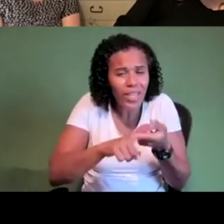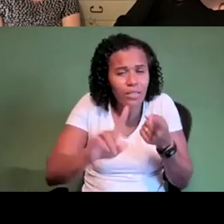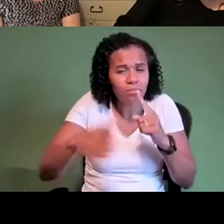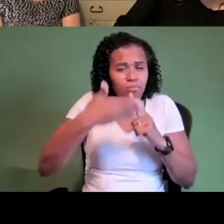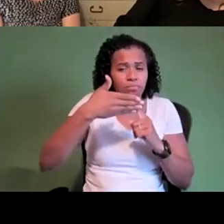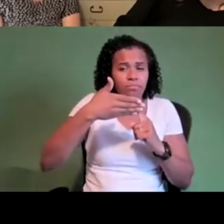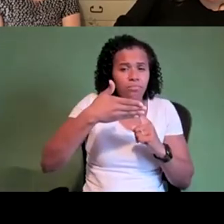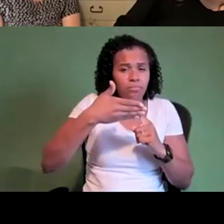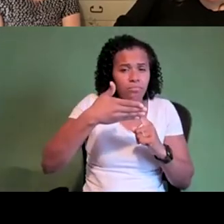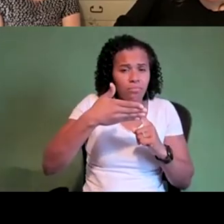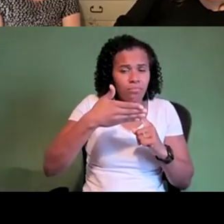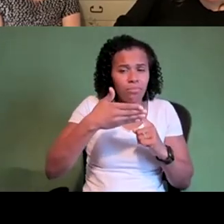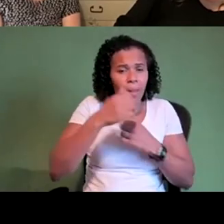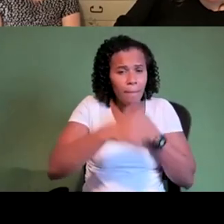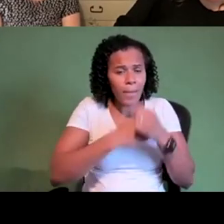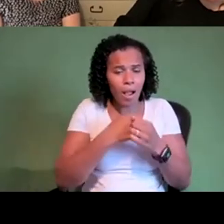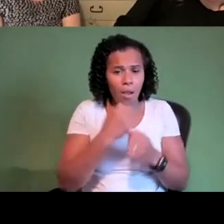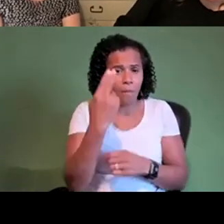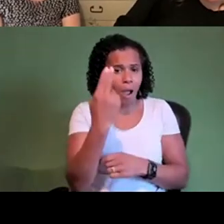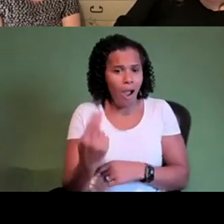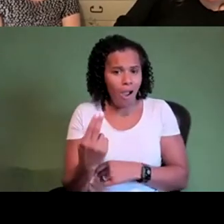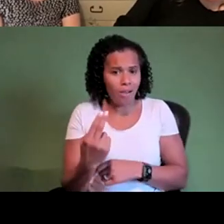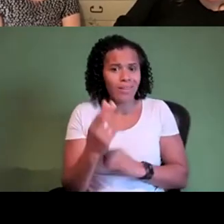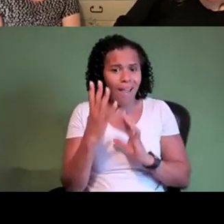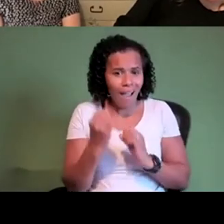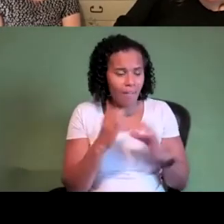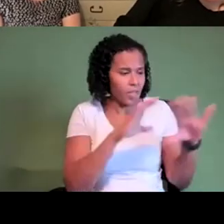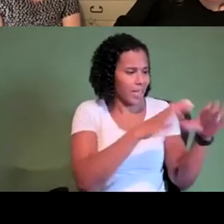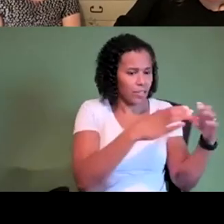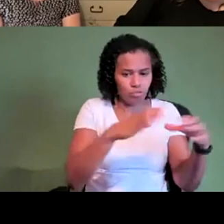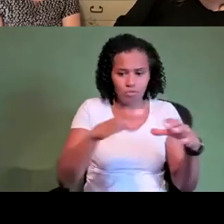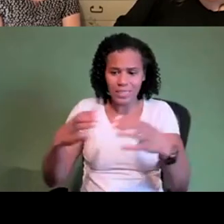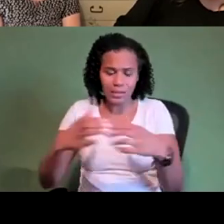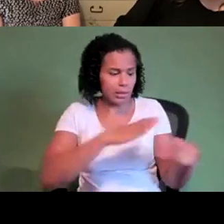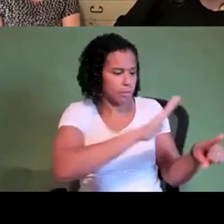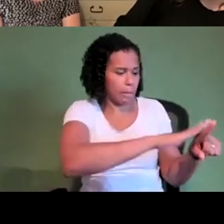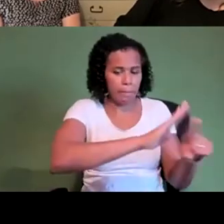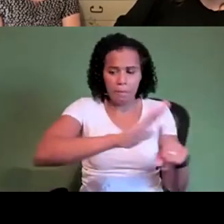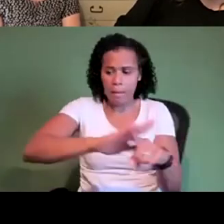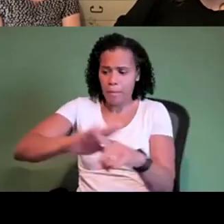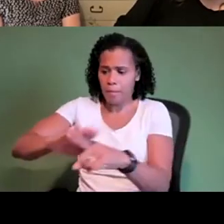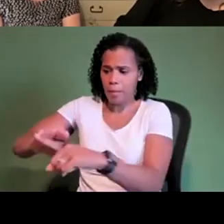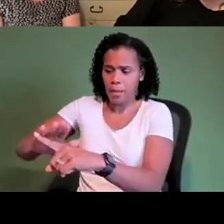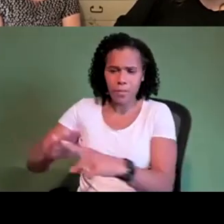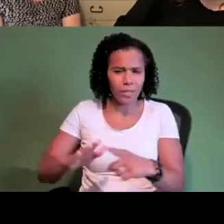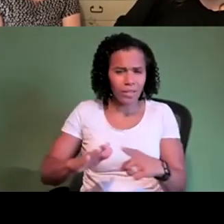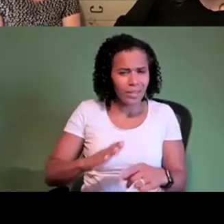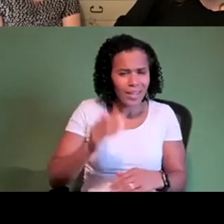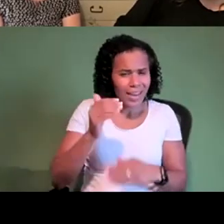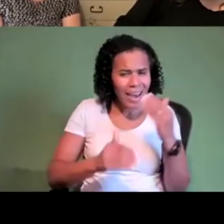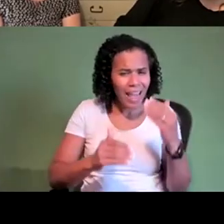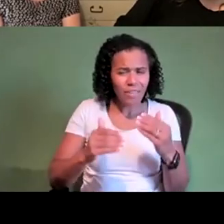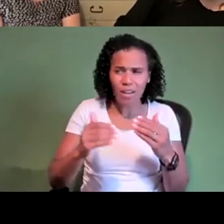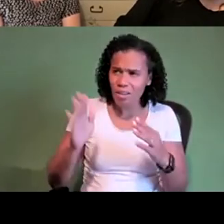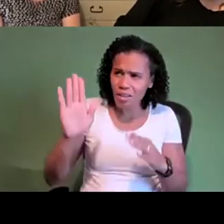as this sort of artist there's this sort of artist when they don't see the human element of that of that person they're artists yeah